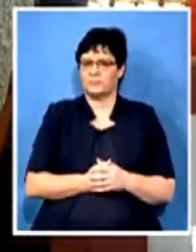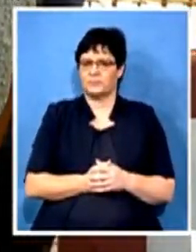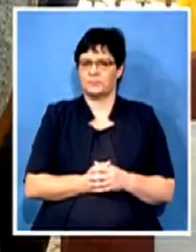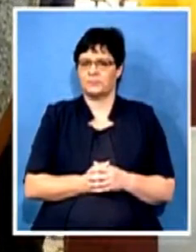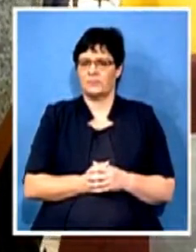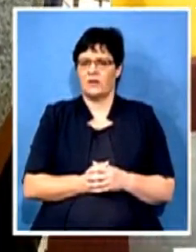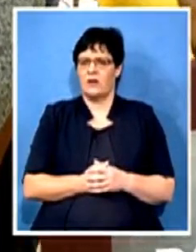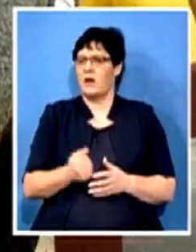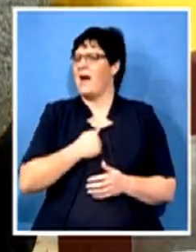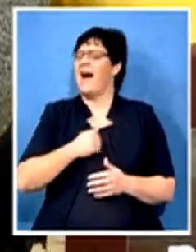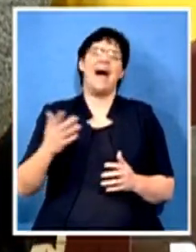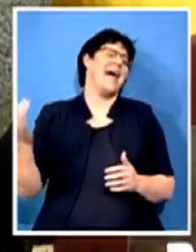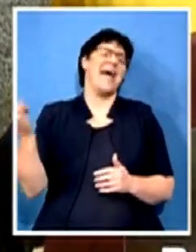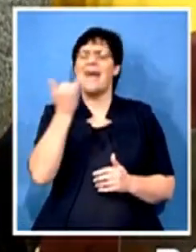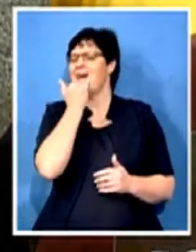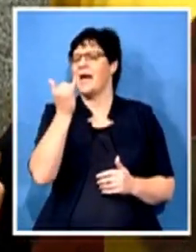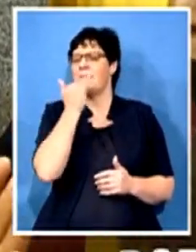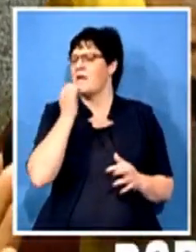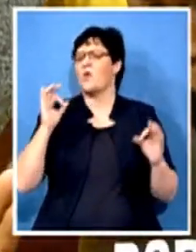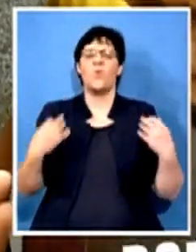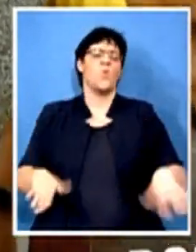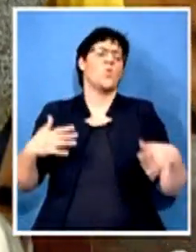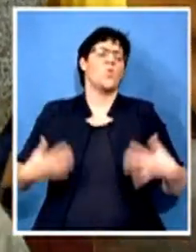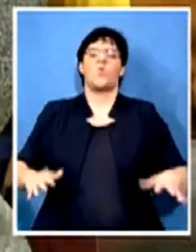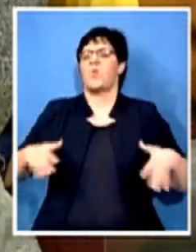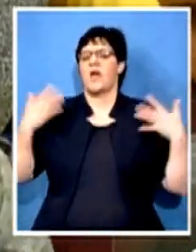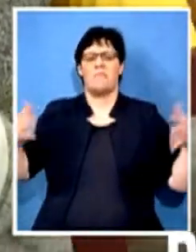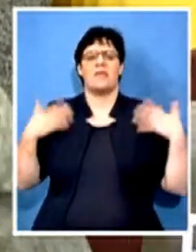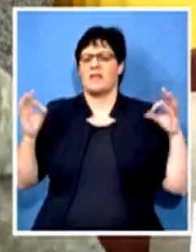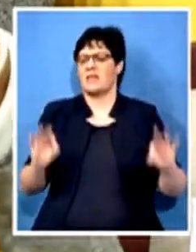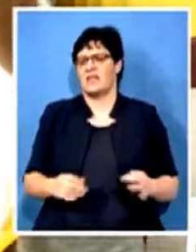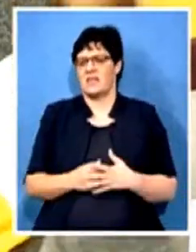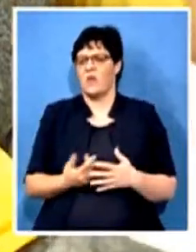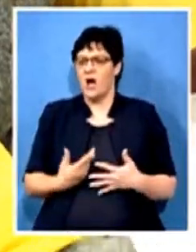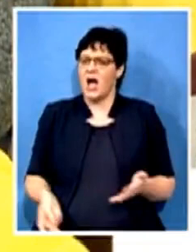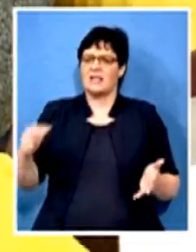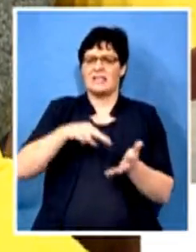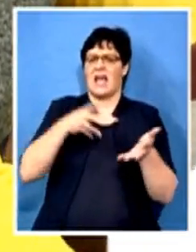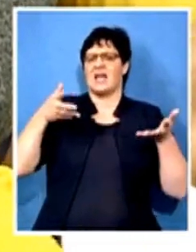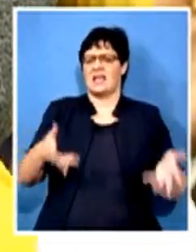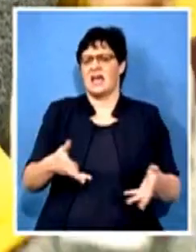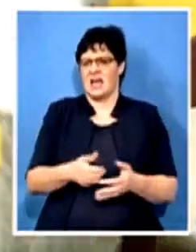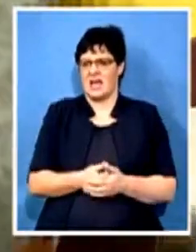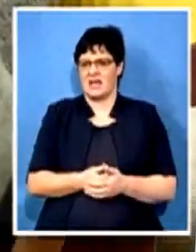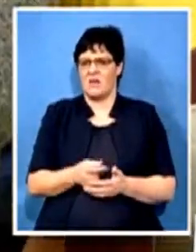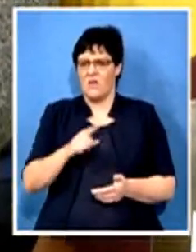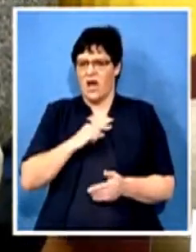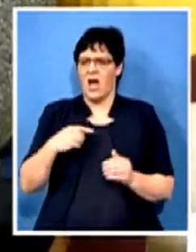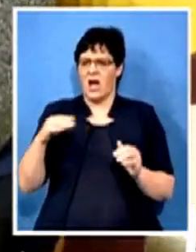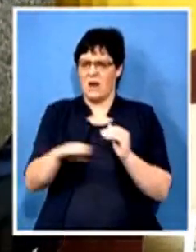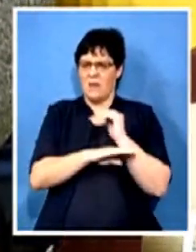now they will be able to that